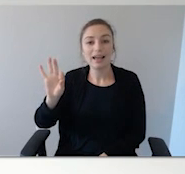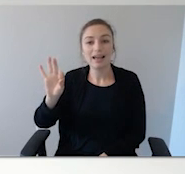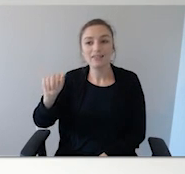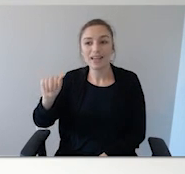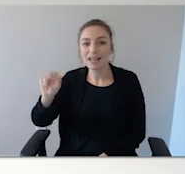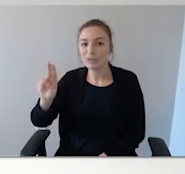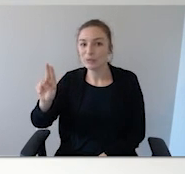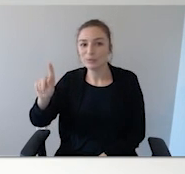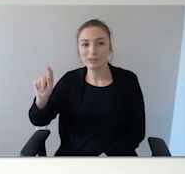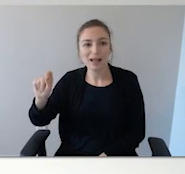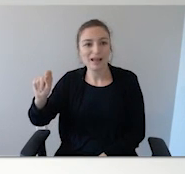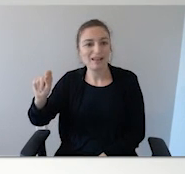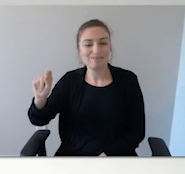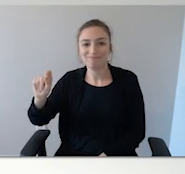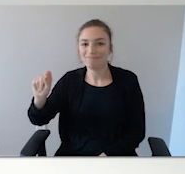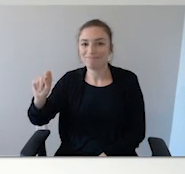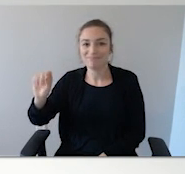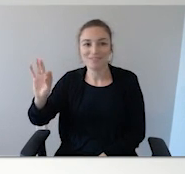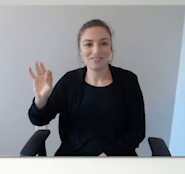Thank you. you.